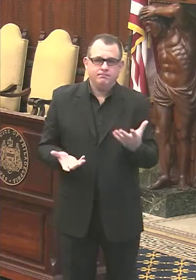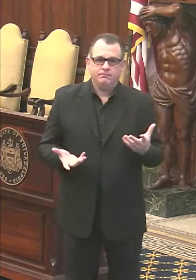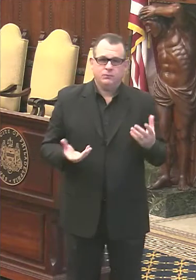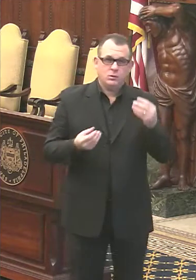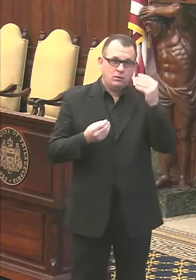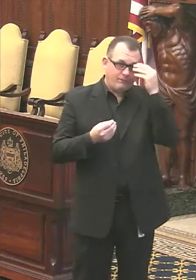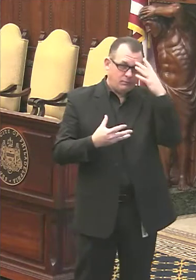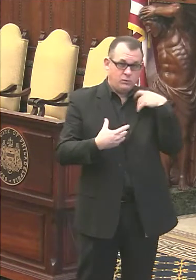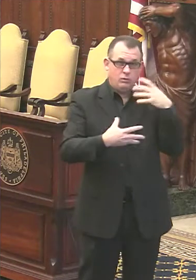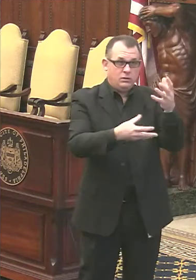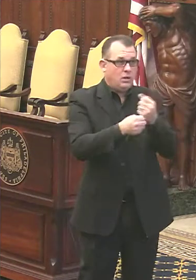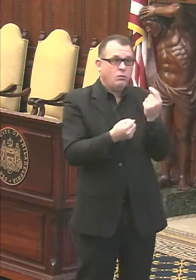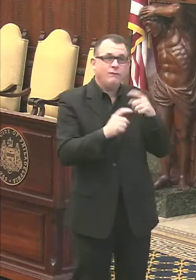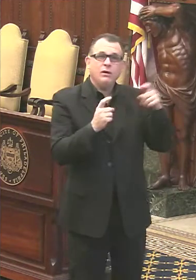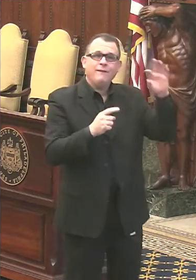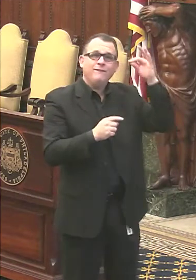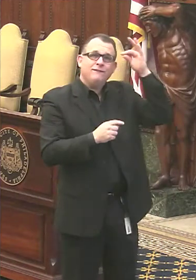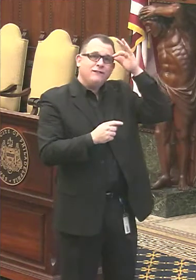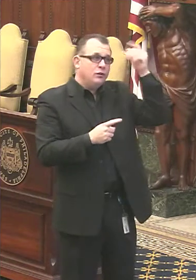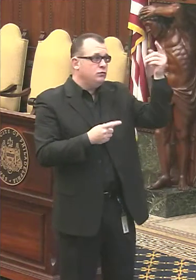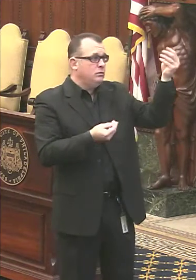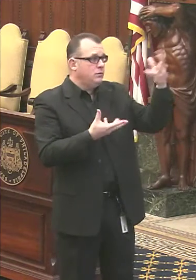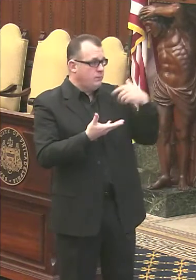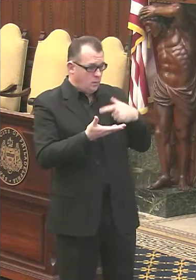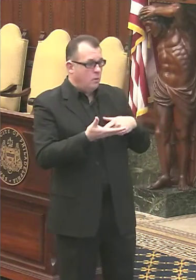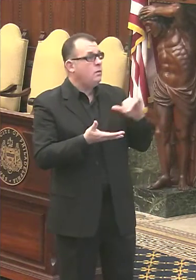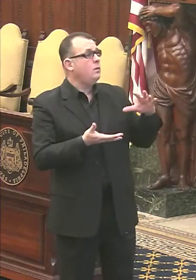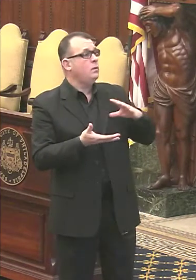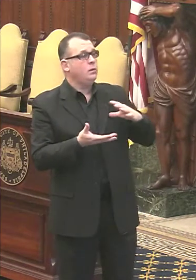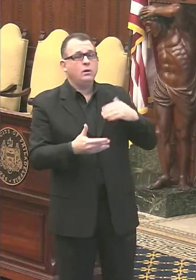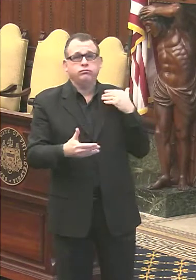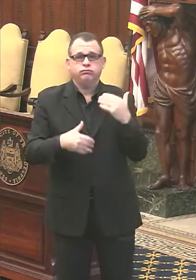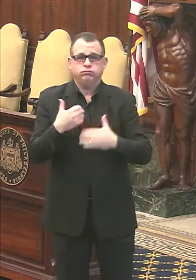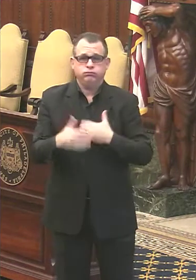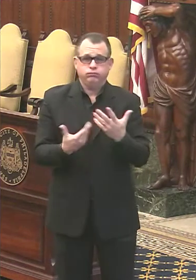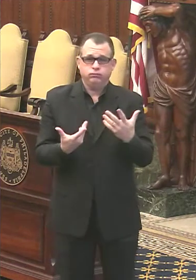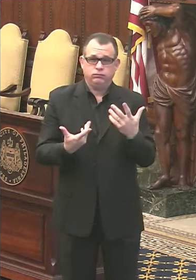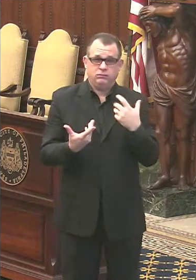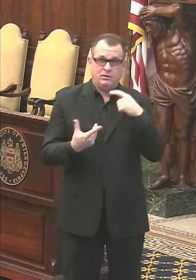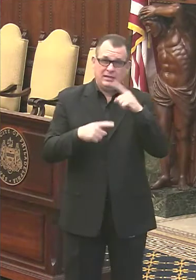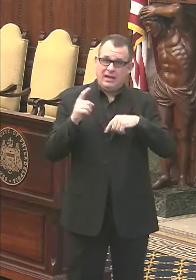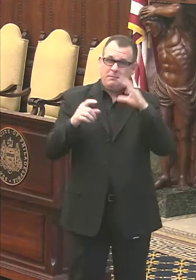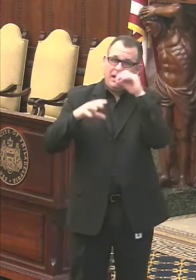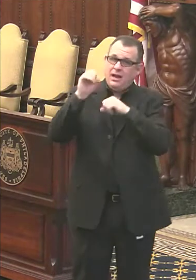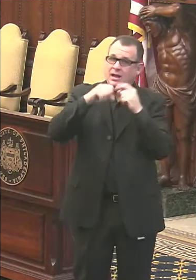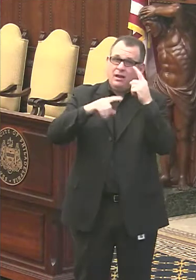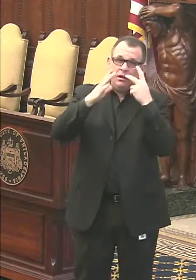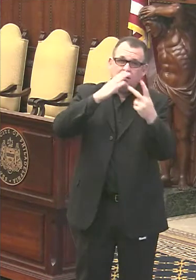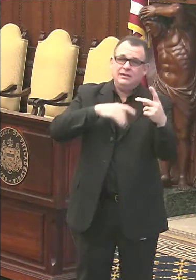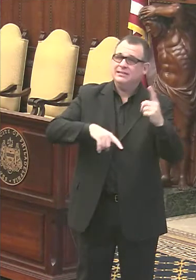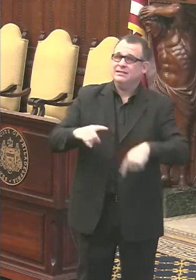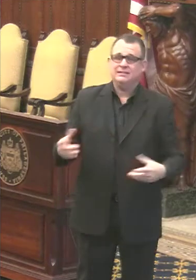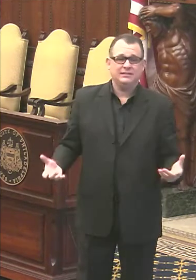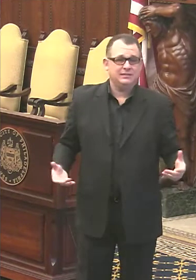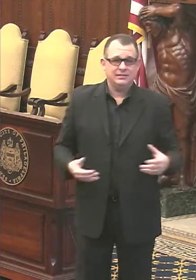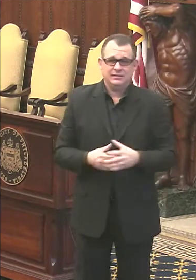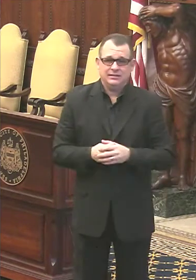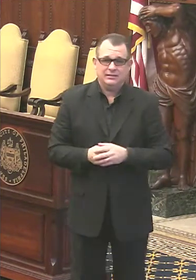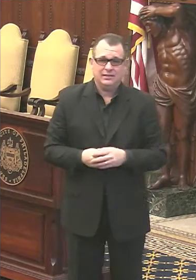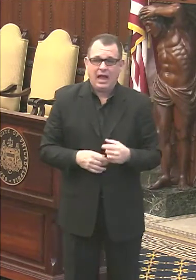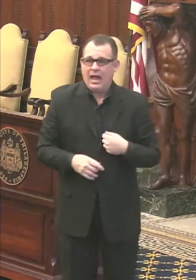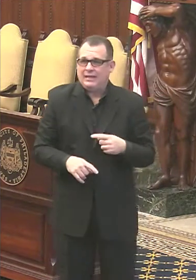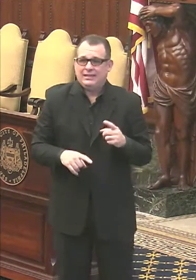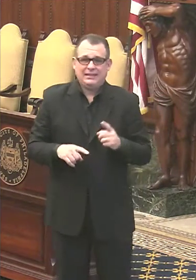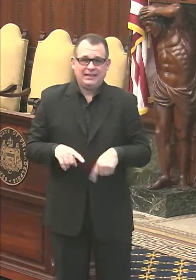the federal government says here is how many we can give to you. So I'm only making assumptions that there are limitations on the production process. And I can't give you any